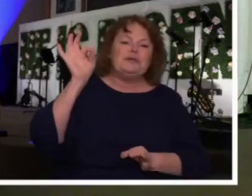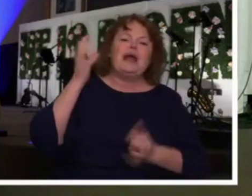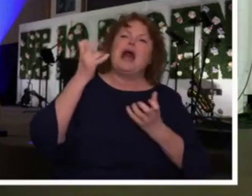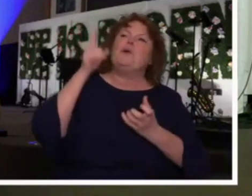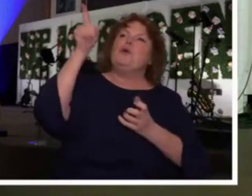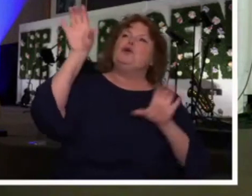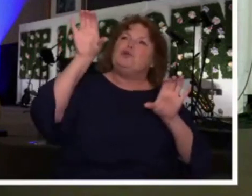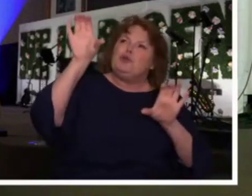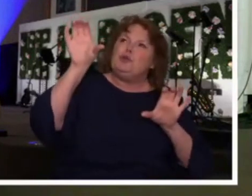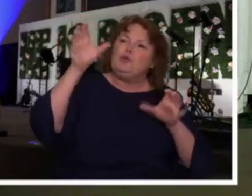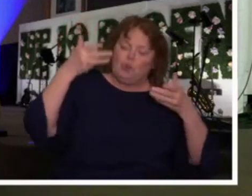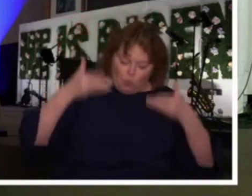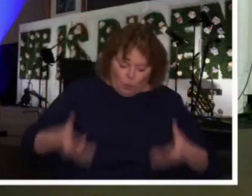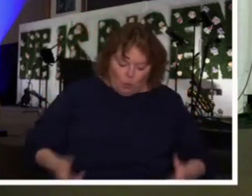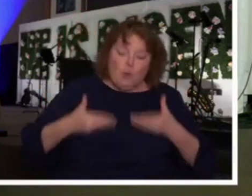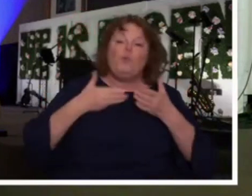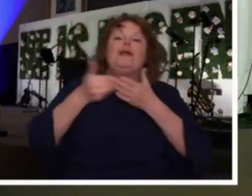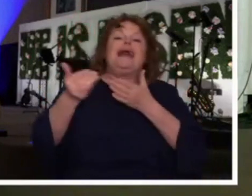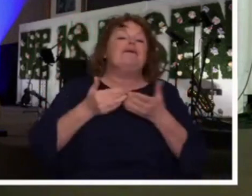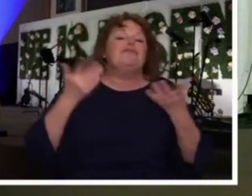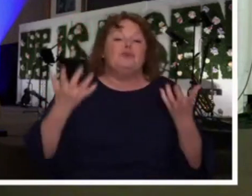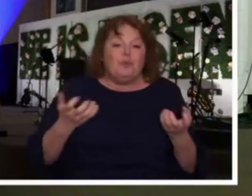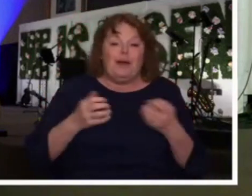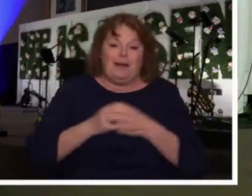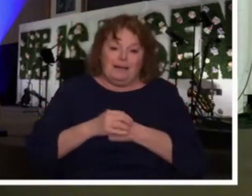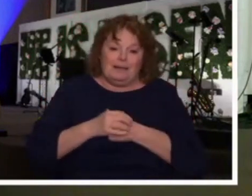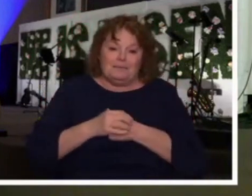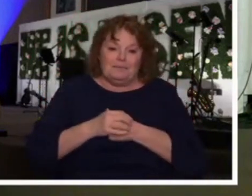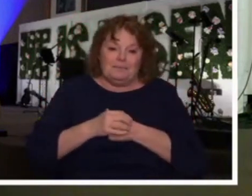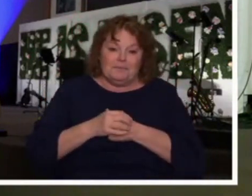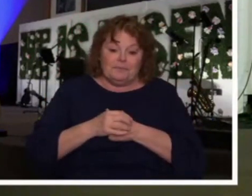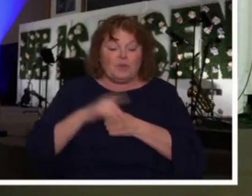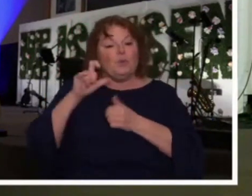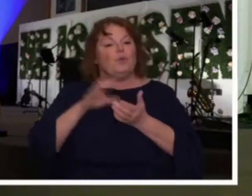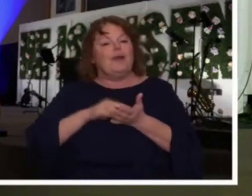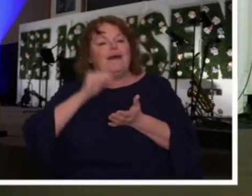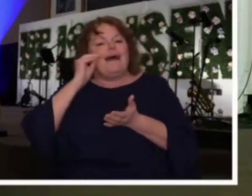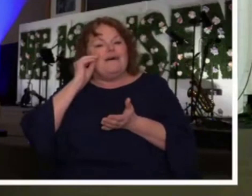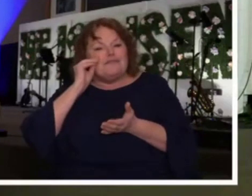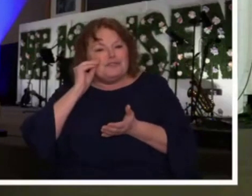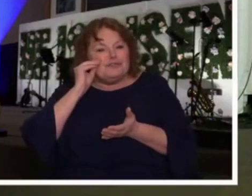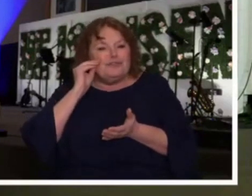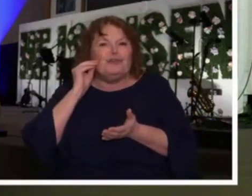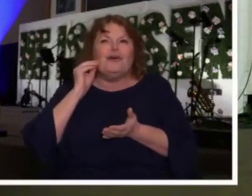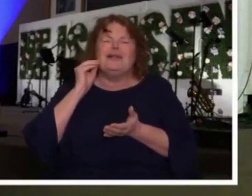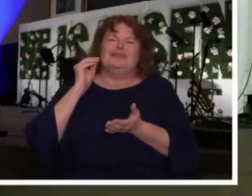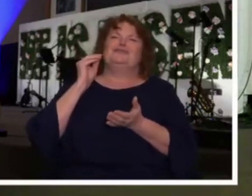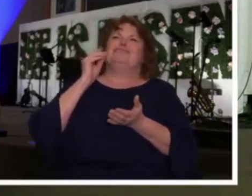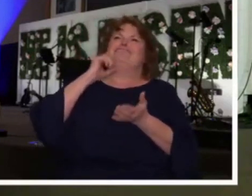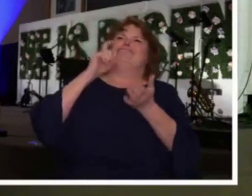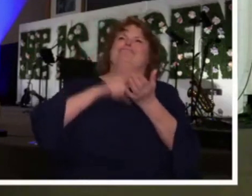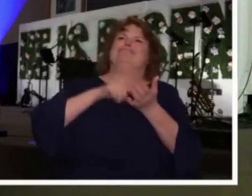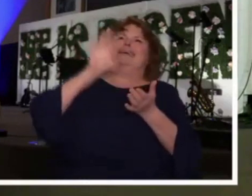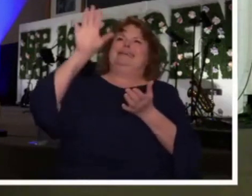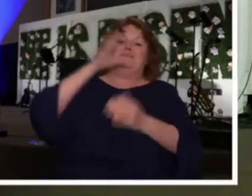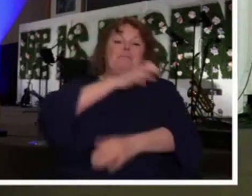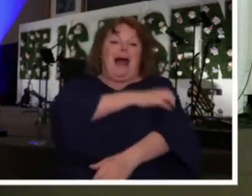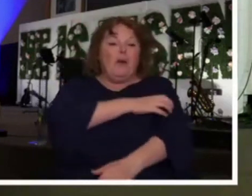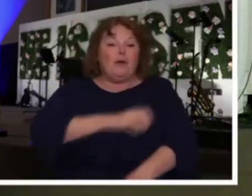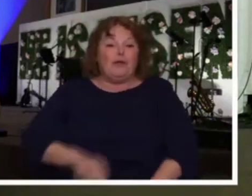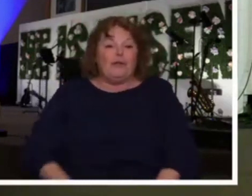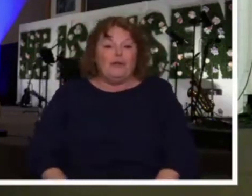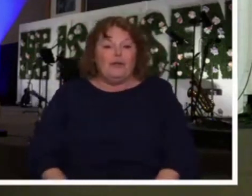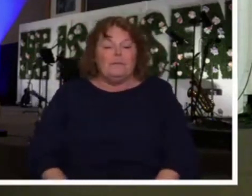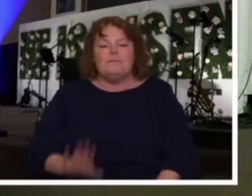do within my life. And so we learn to recognize the power and the presence of the Lord. And here's the thing, fire